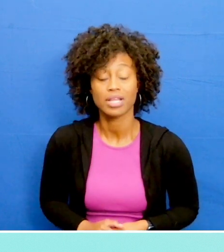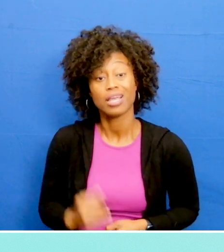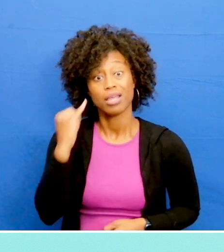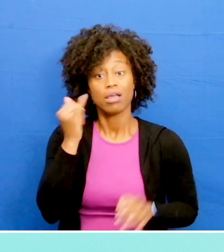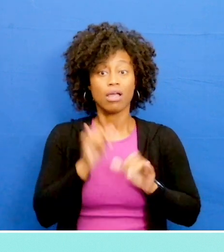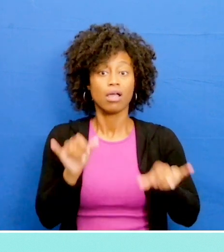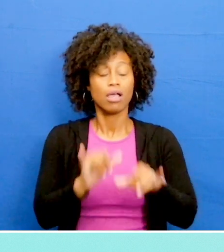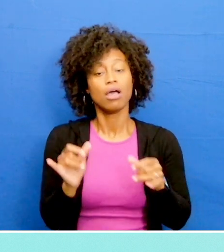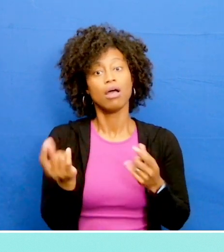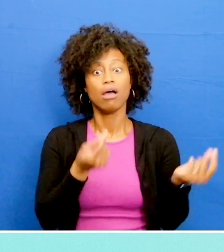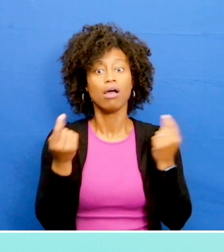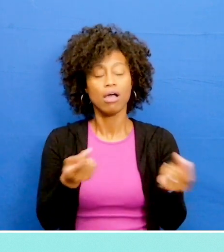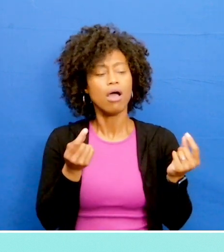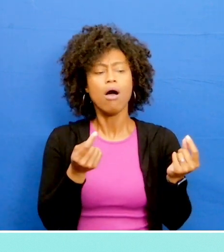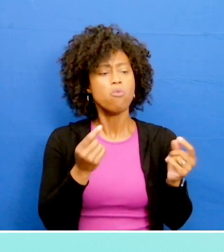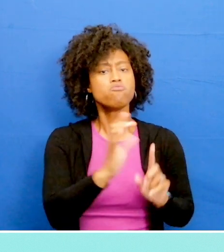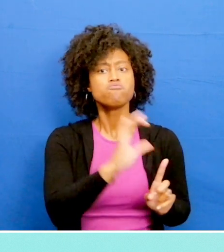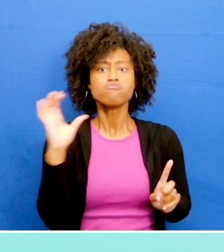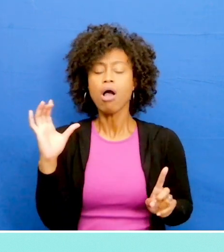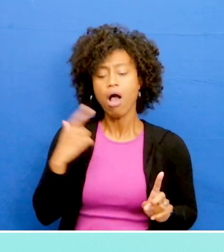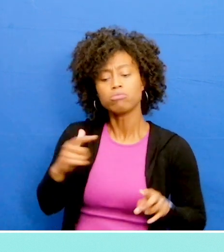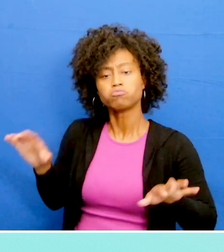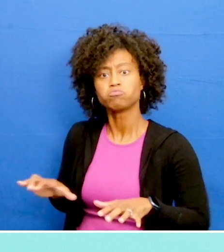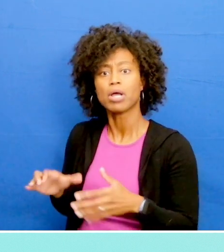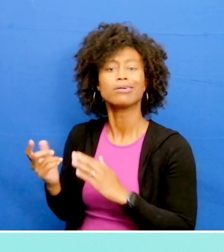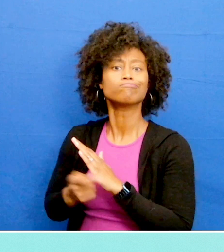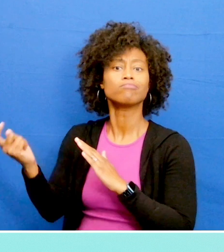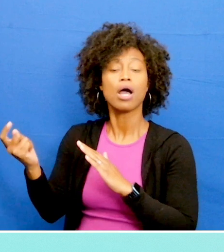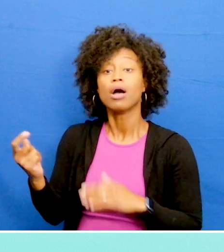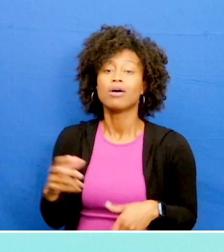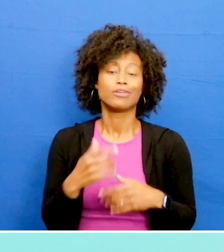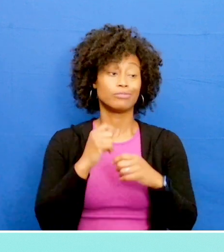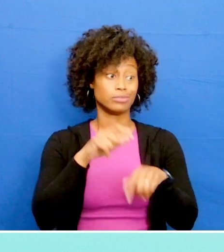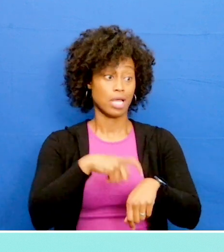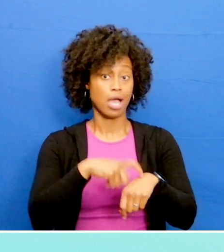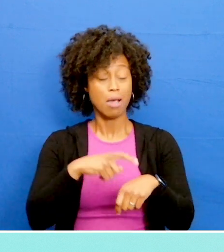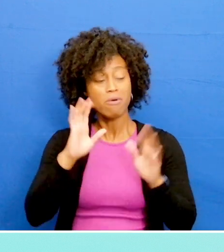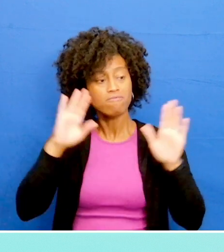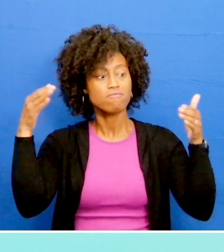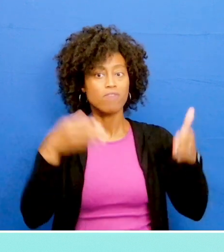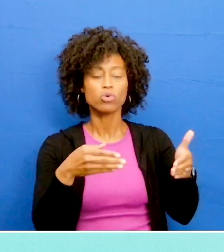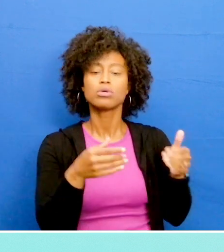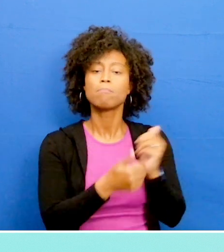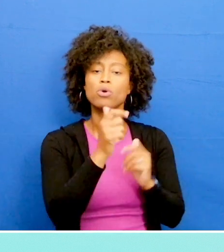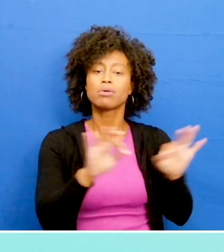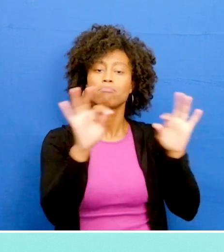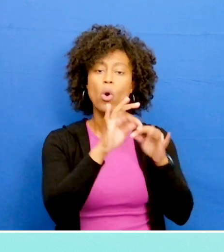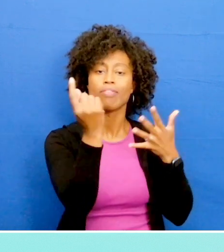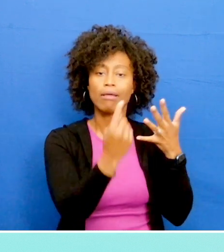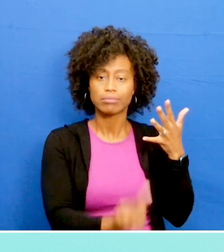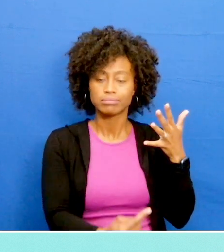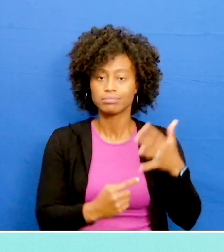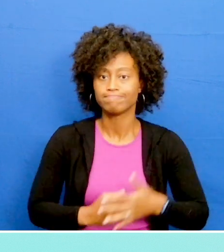It automates repetitive tasks, frees up time and mental energy, and enables people with physical disabilities to focus on more